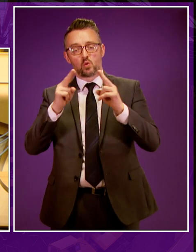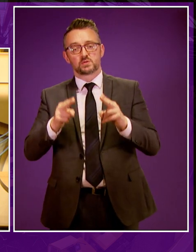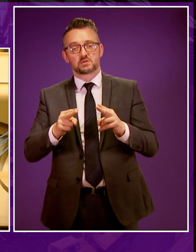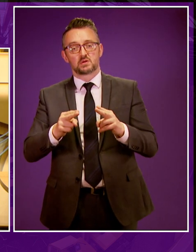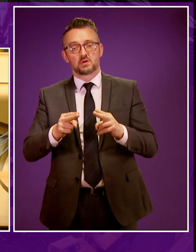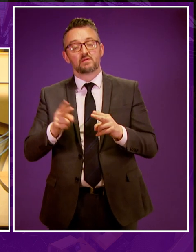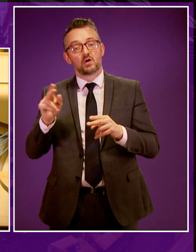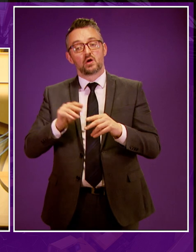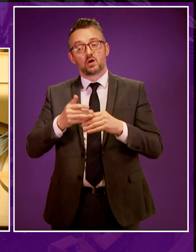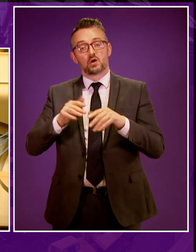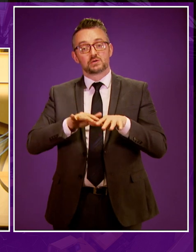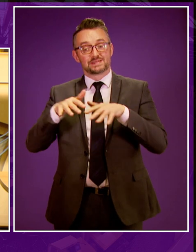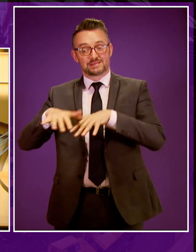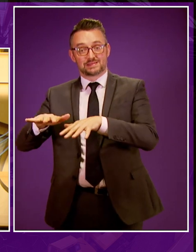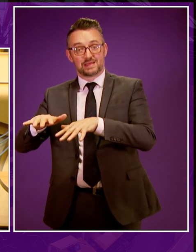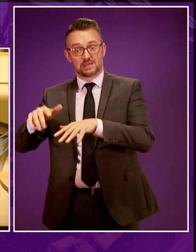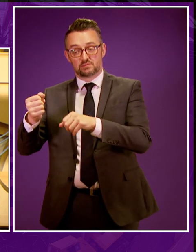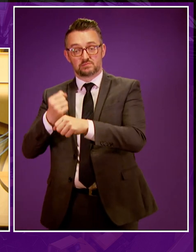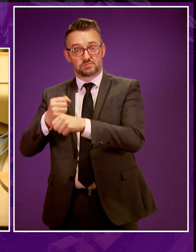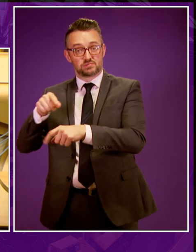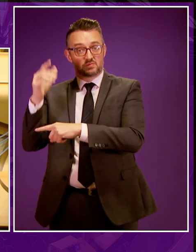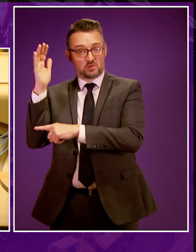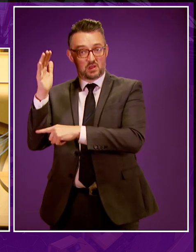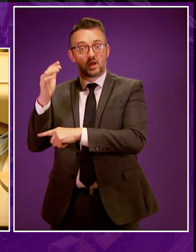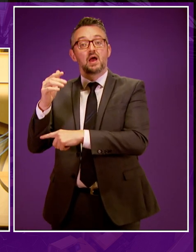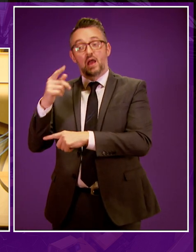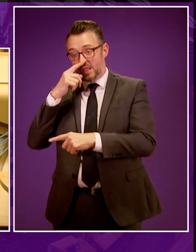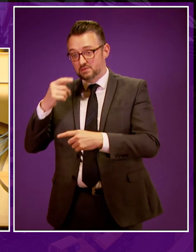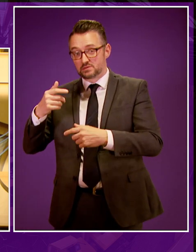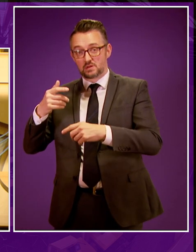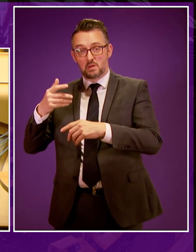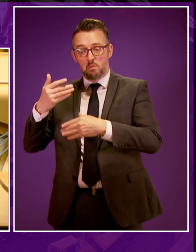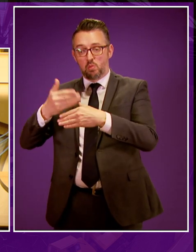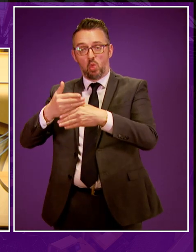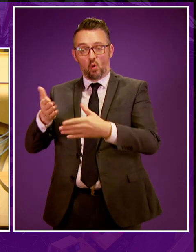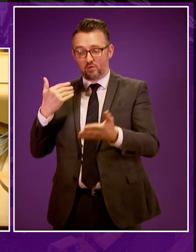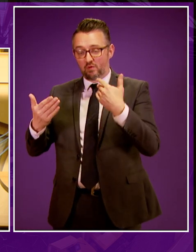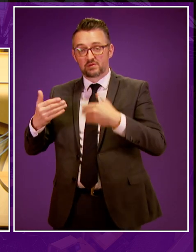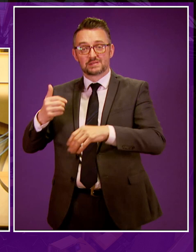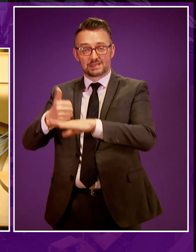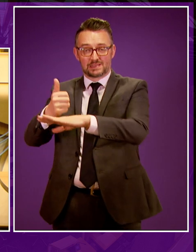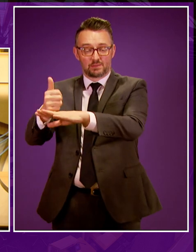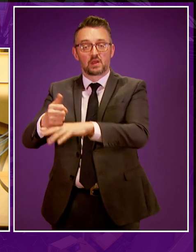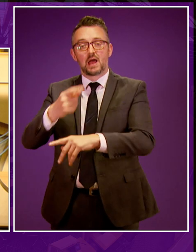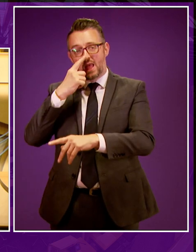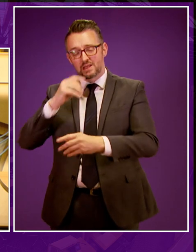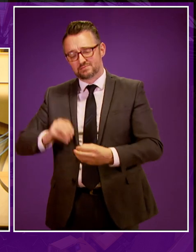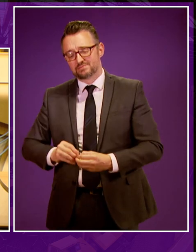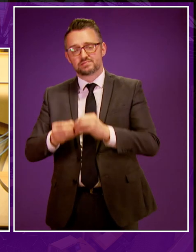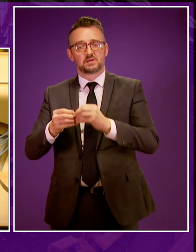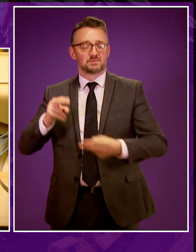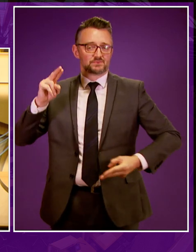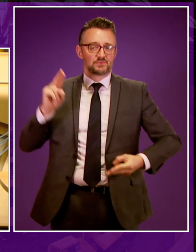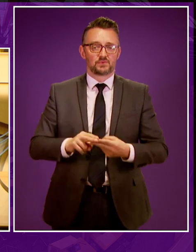blockages to offshore generation in the first, the fourth and day, then we can really hit our targets in this area of renewable energy generation, and in a cost